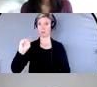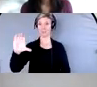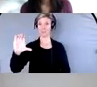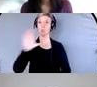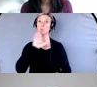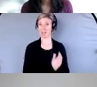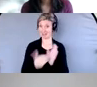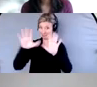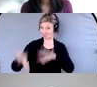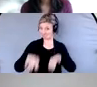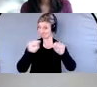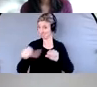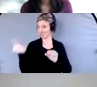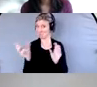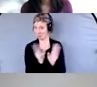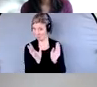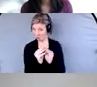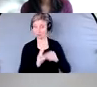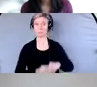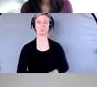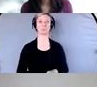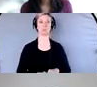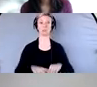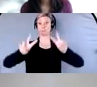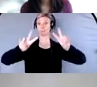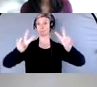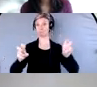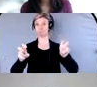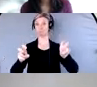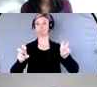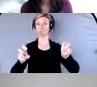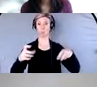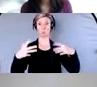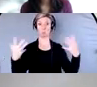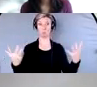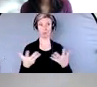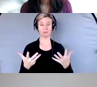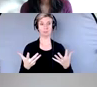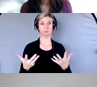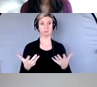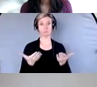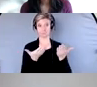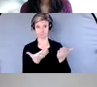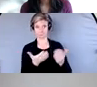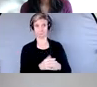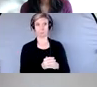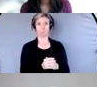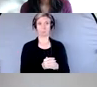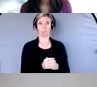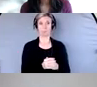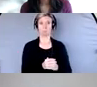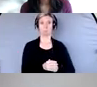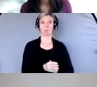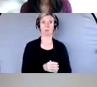webinar. So stay tuned. Um, but our next webinar is on November 16th and we're working with the, uh, with 08, the